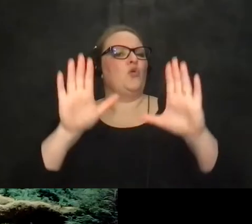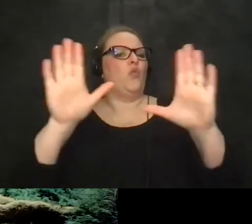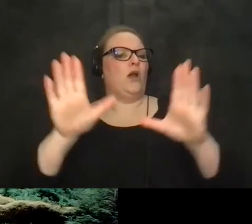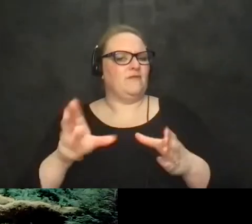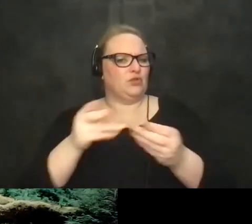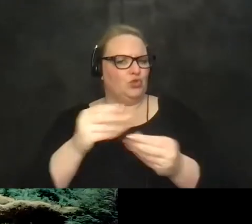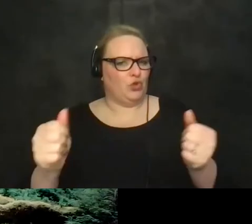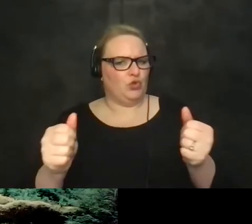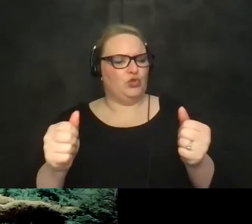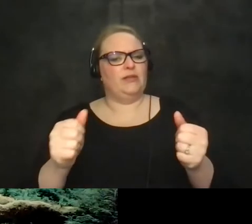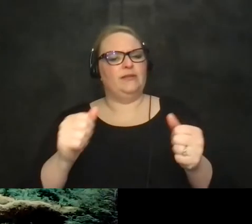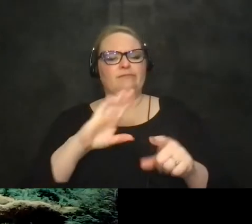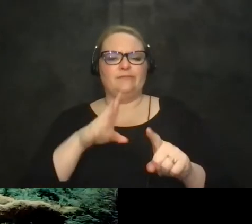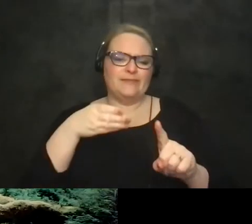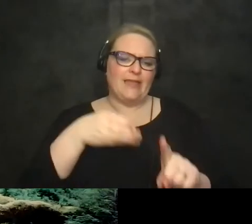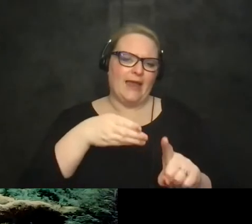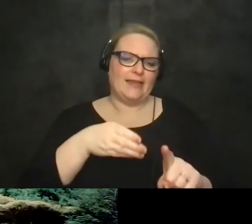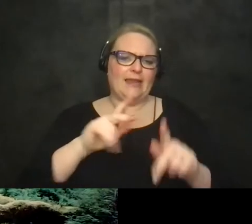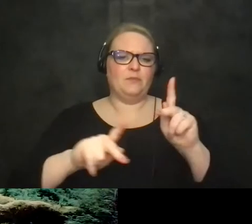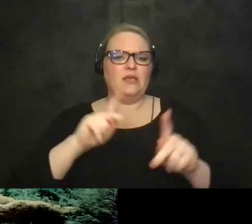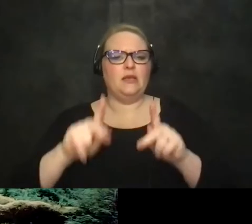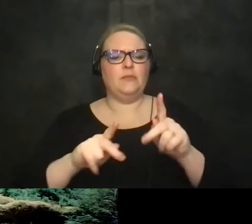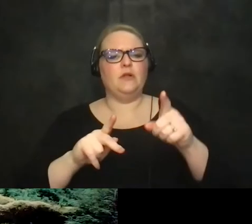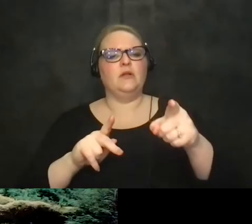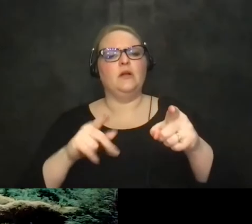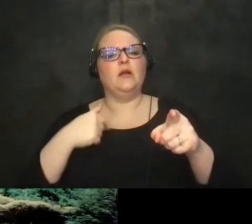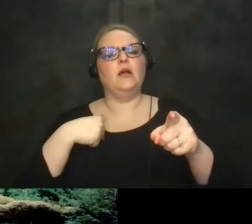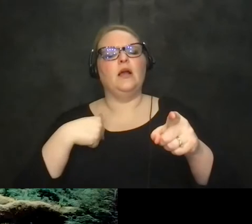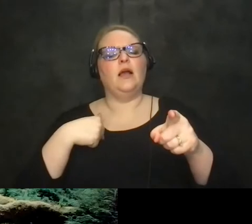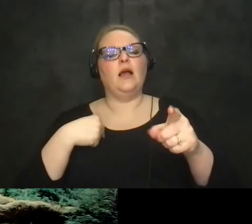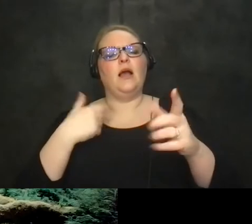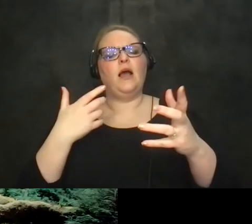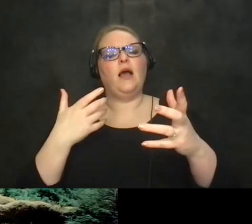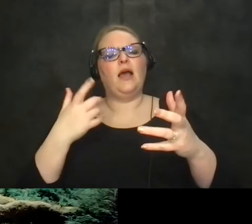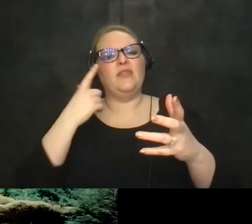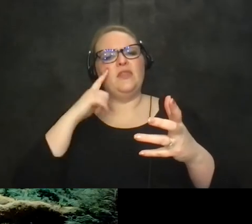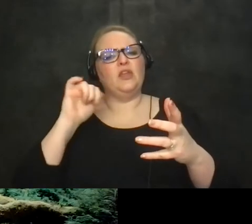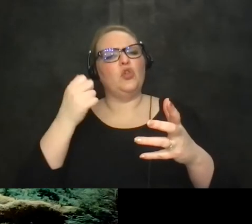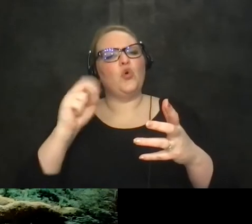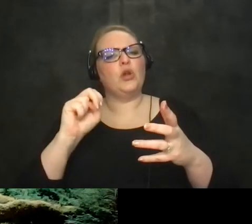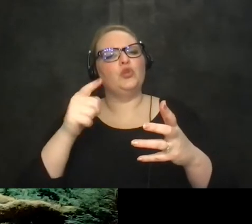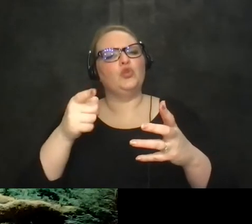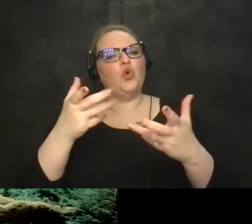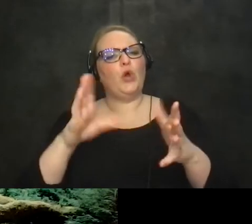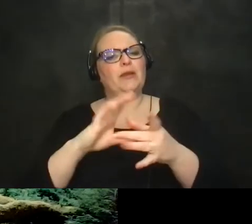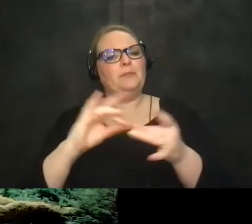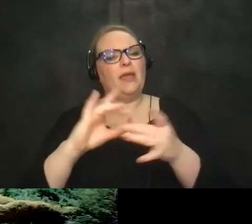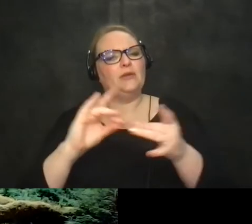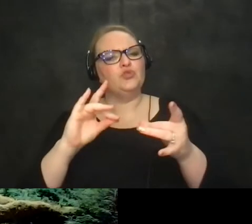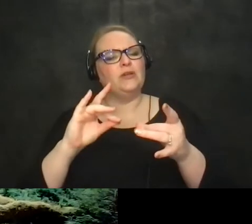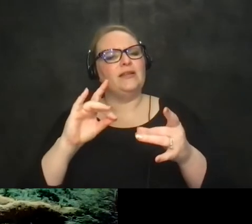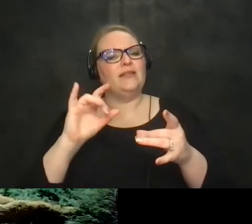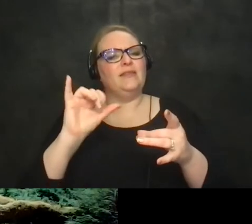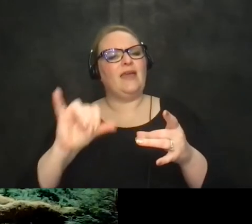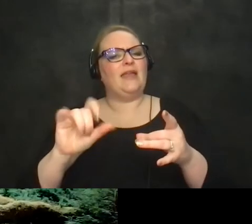just amazing dedicated people and let's i'm just gonna um i think it was lauren i think lauren you talked a little bit about this need for